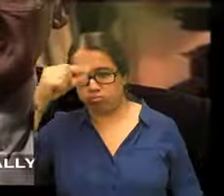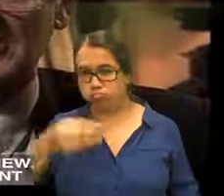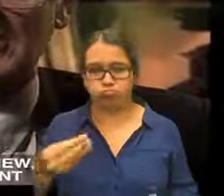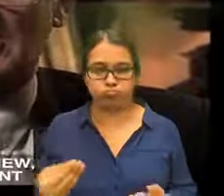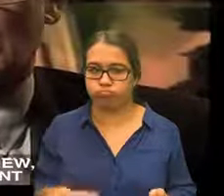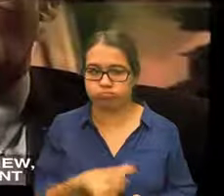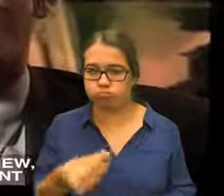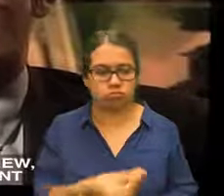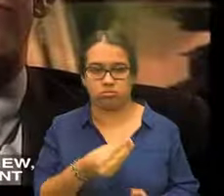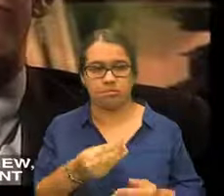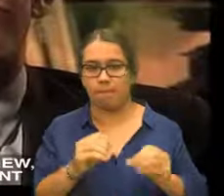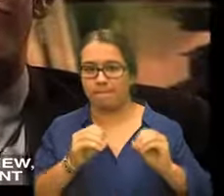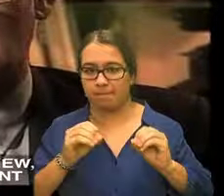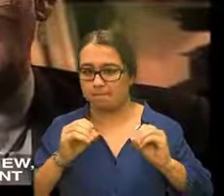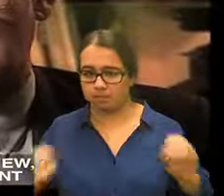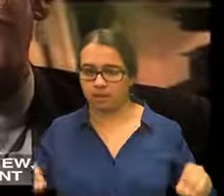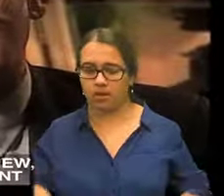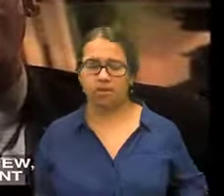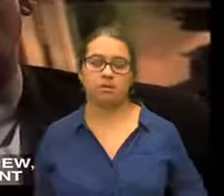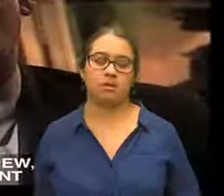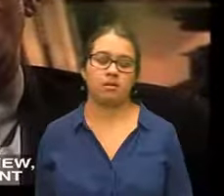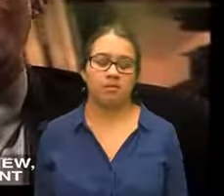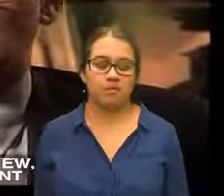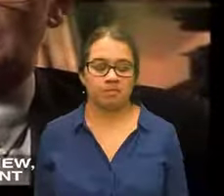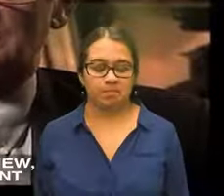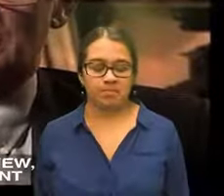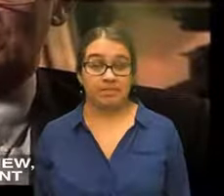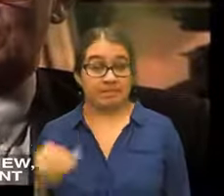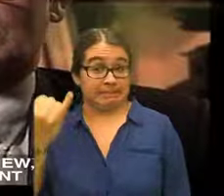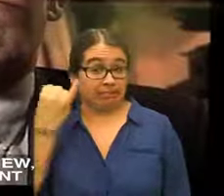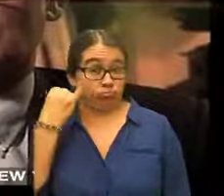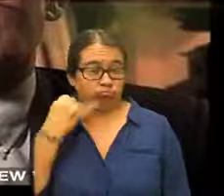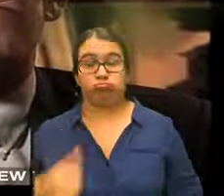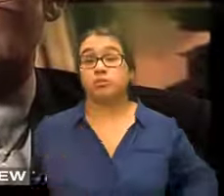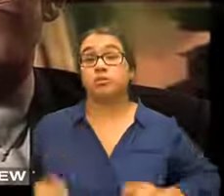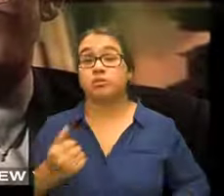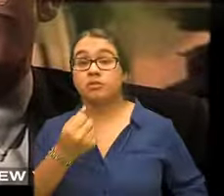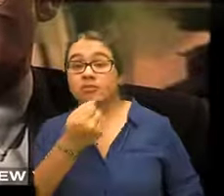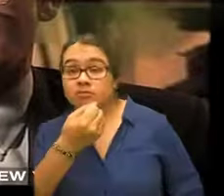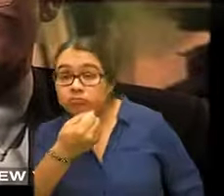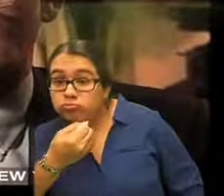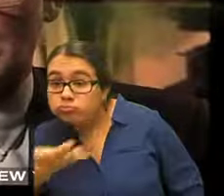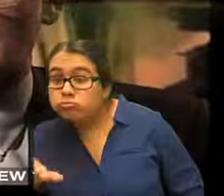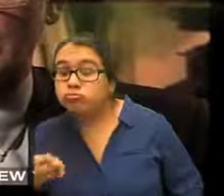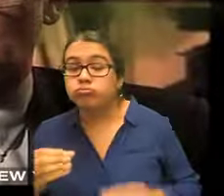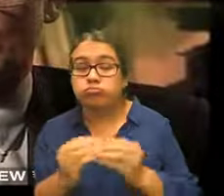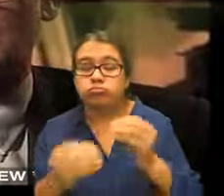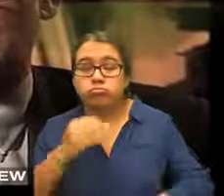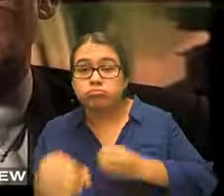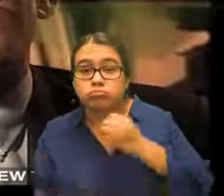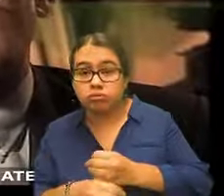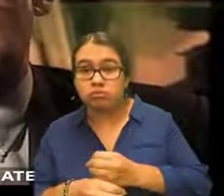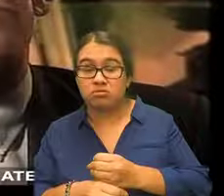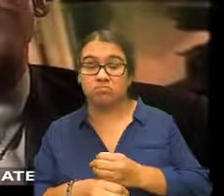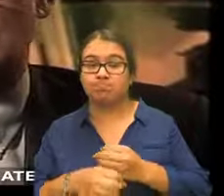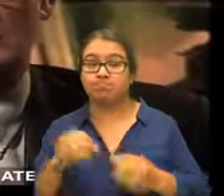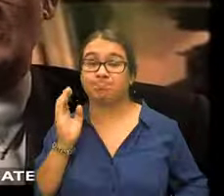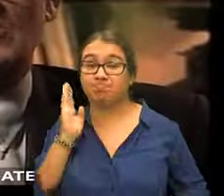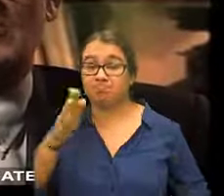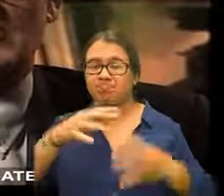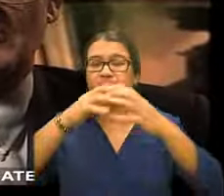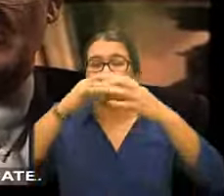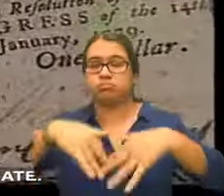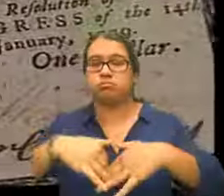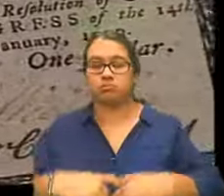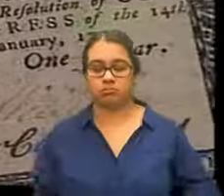possibility of this absurdly new fresh government surviving more than a few years it would